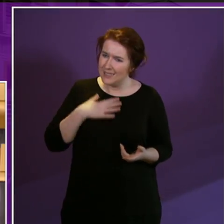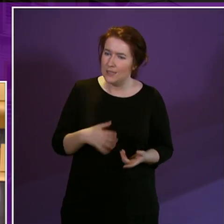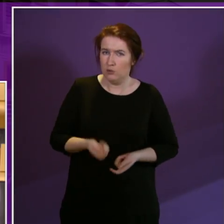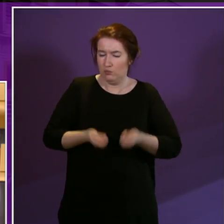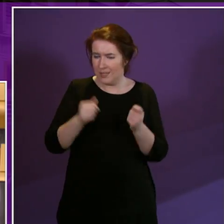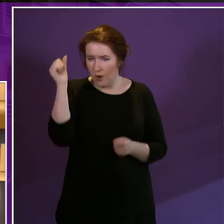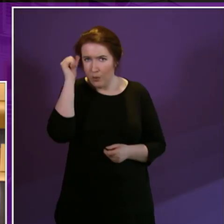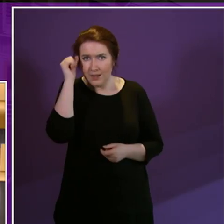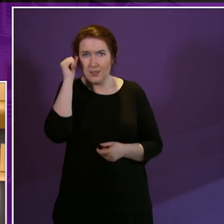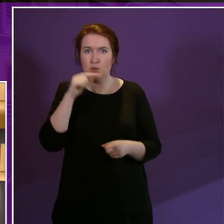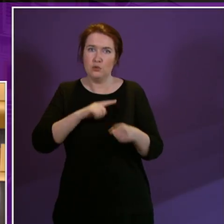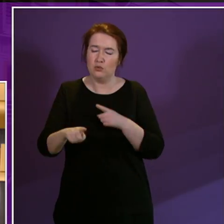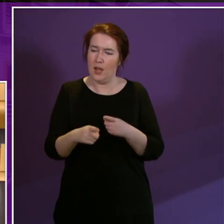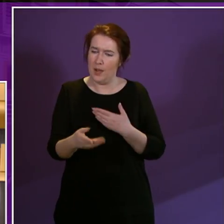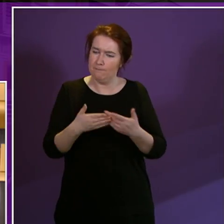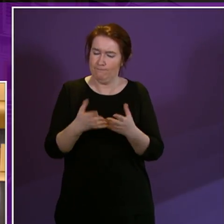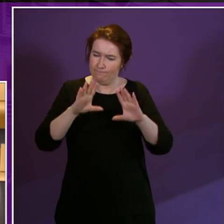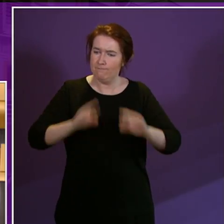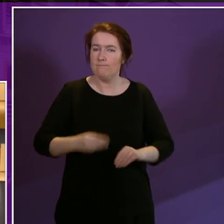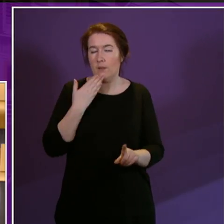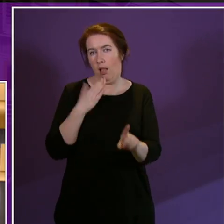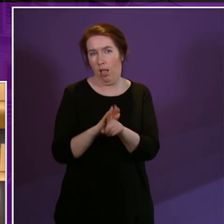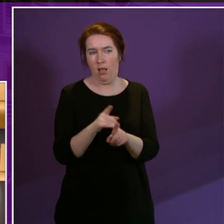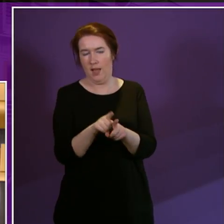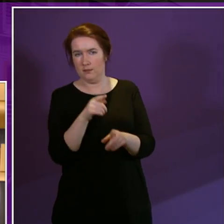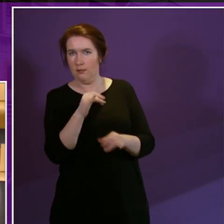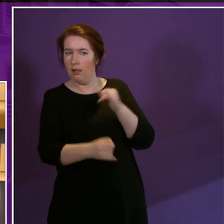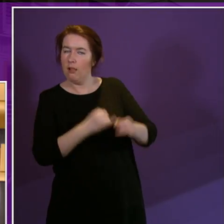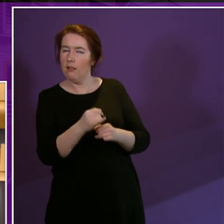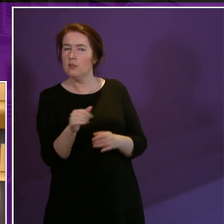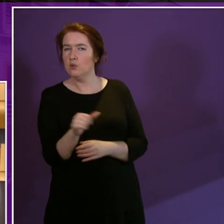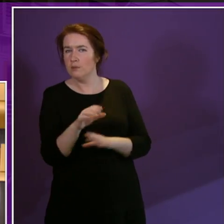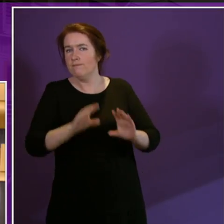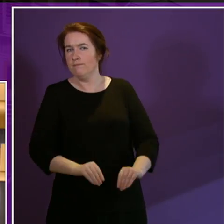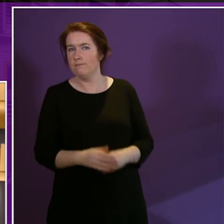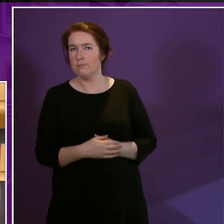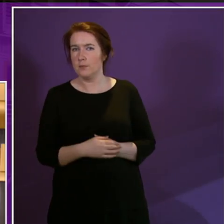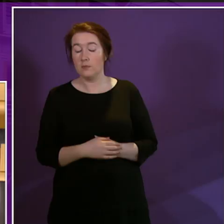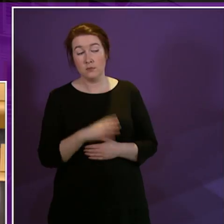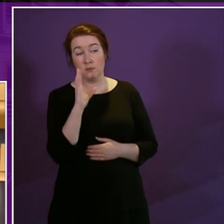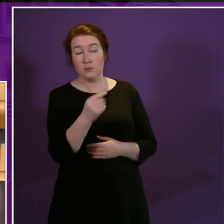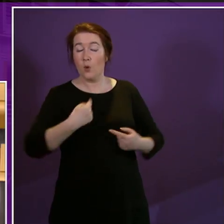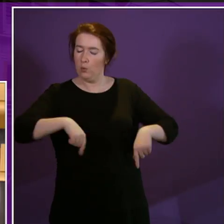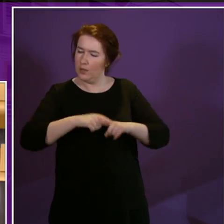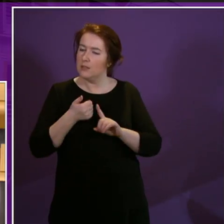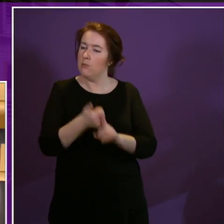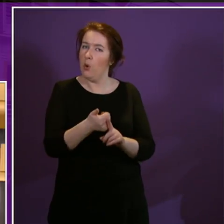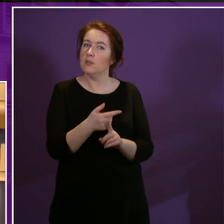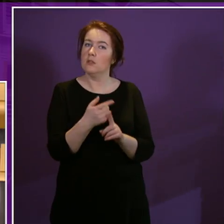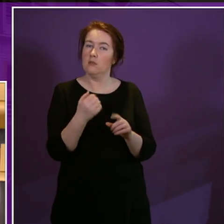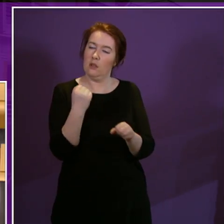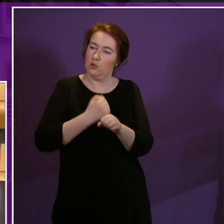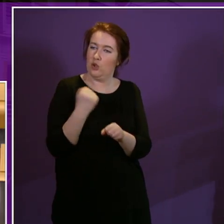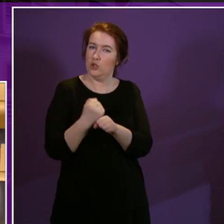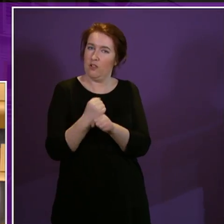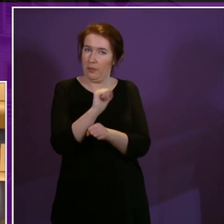campaign to tackle stigma and discrimination. President Officer, we support the Government's ambitions for a fairer